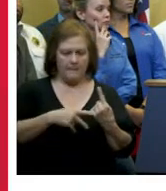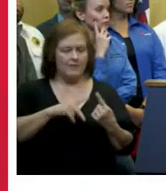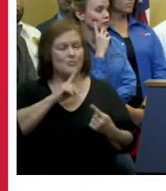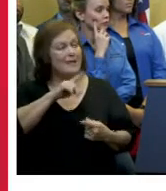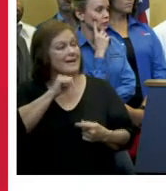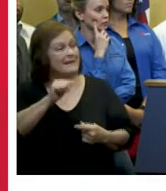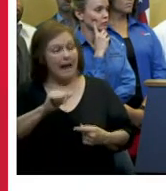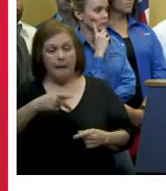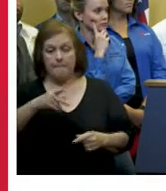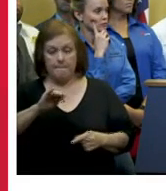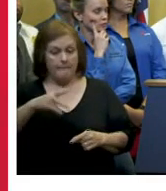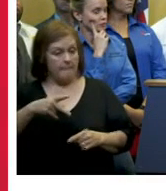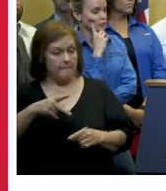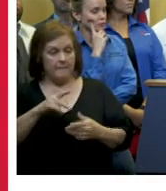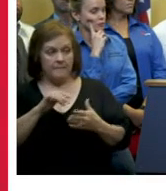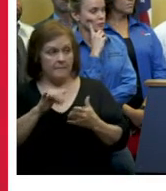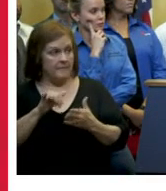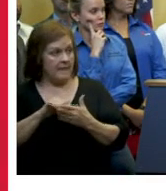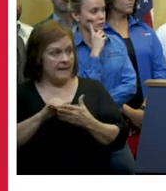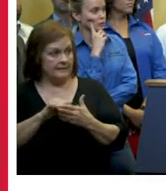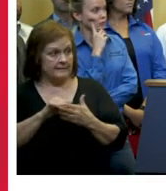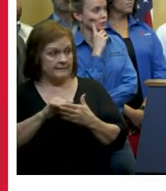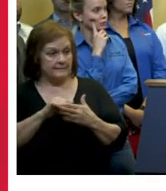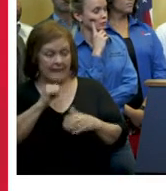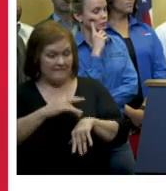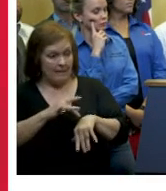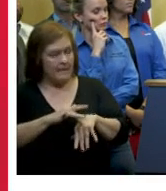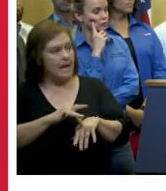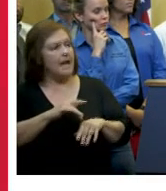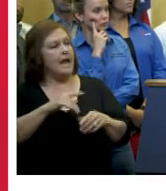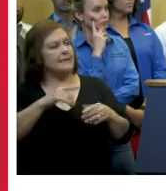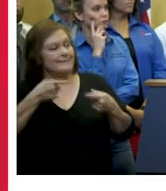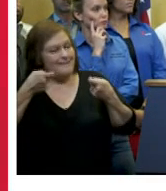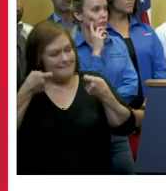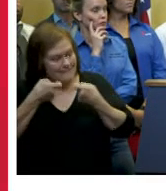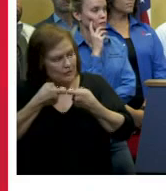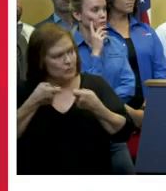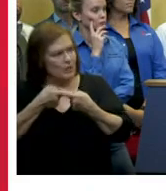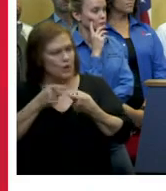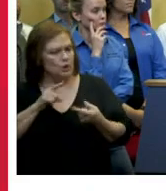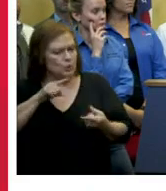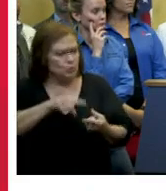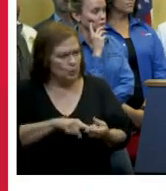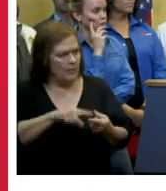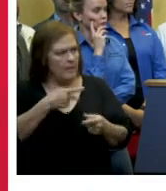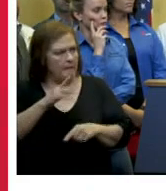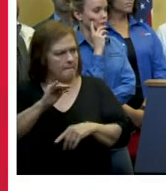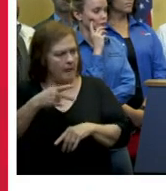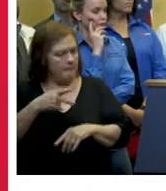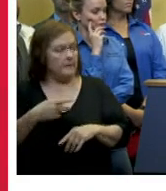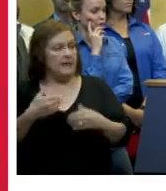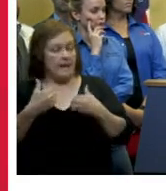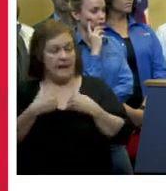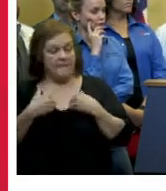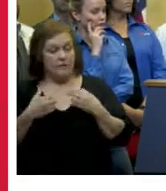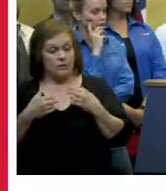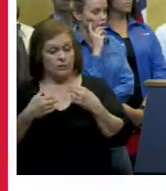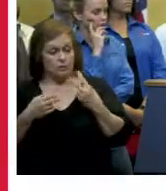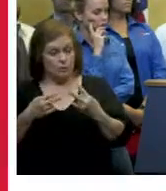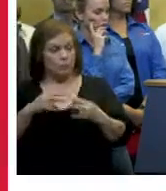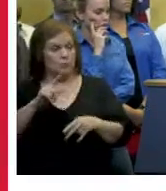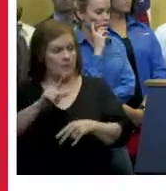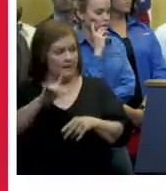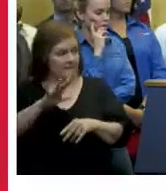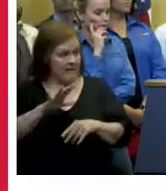pump that is not uh available it's the power to for that so again as i explained we have two 25